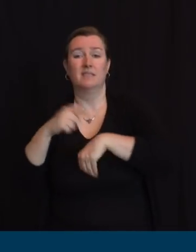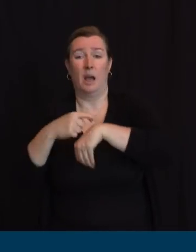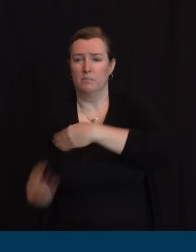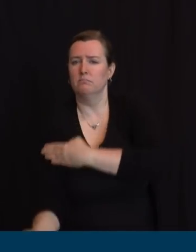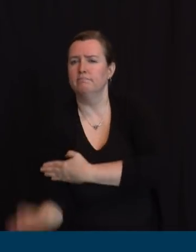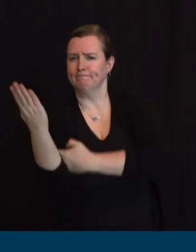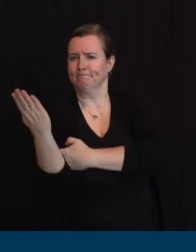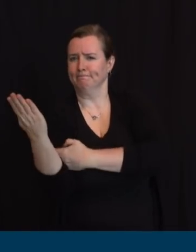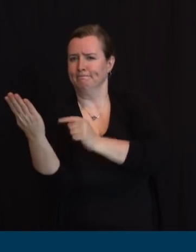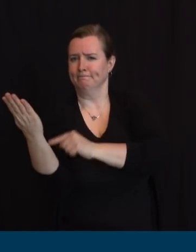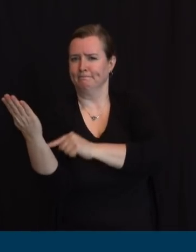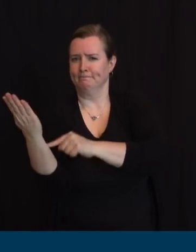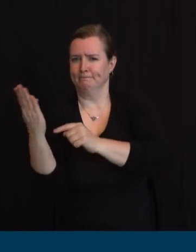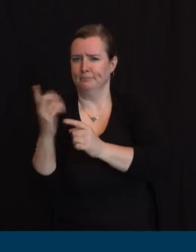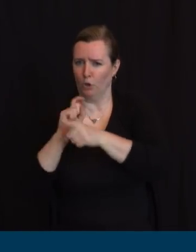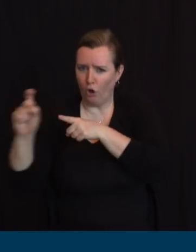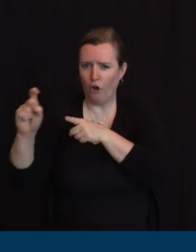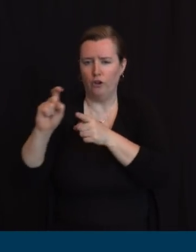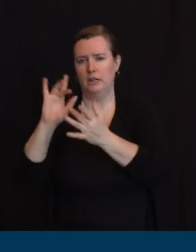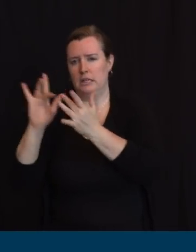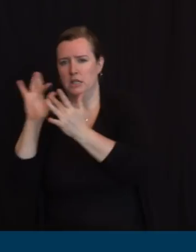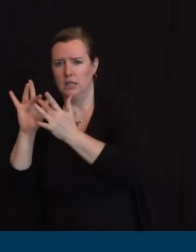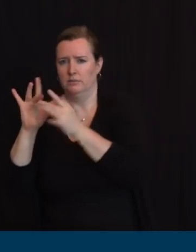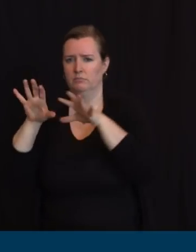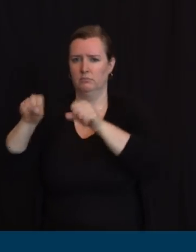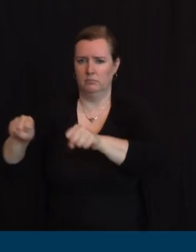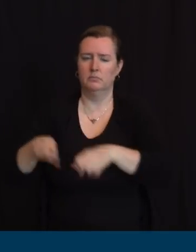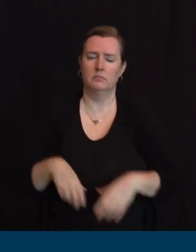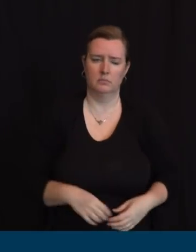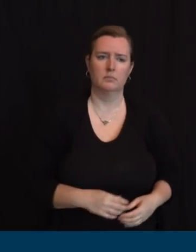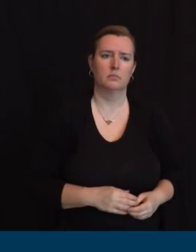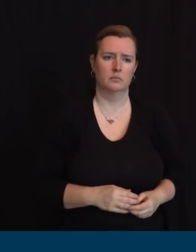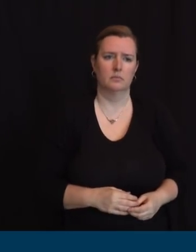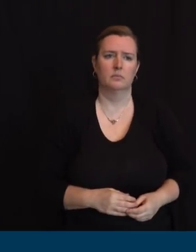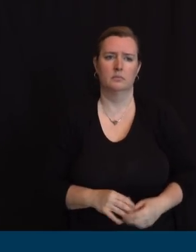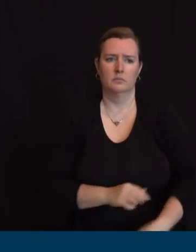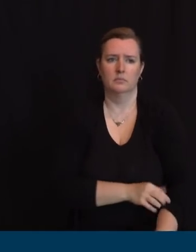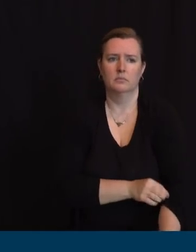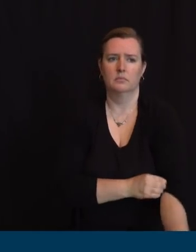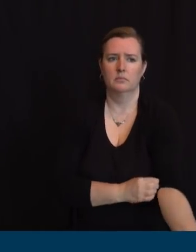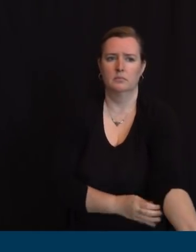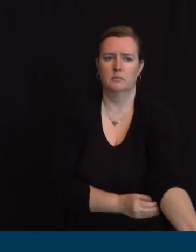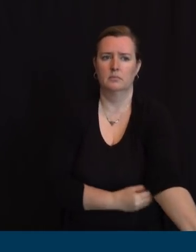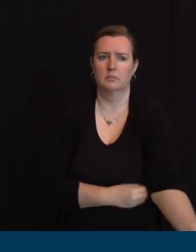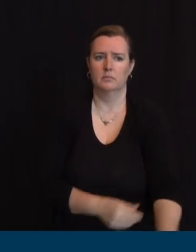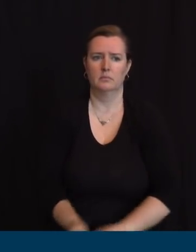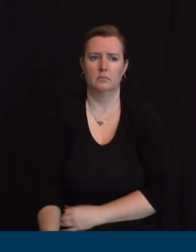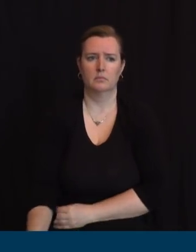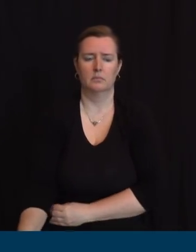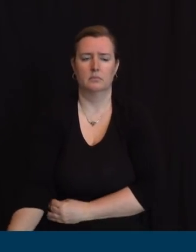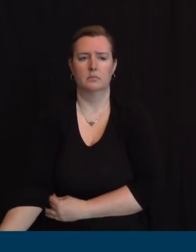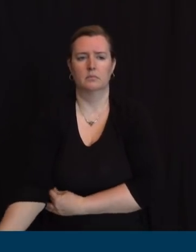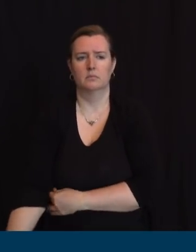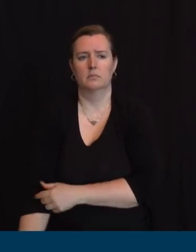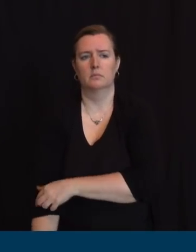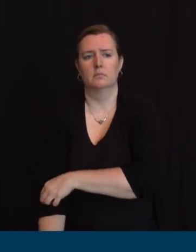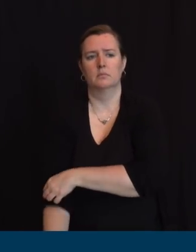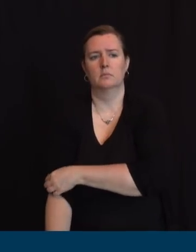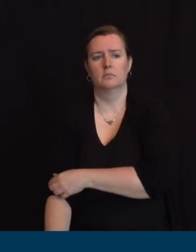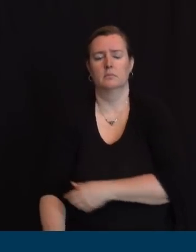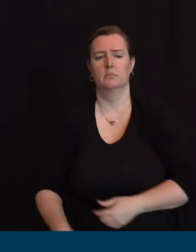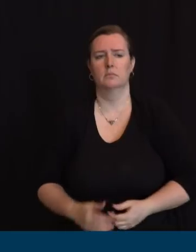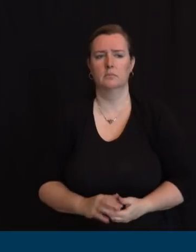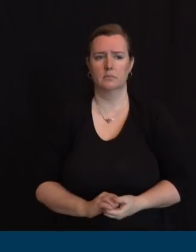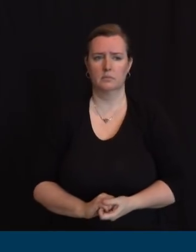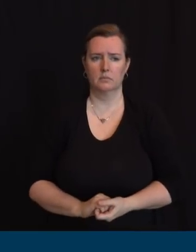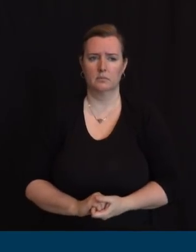Judy anything on vents you want to add and then Pat on the recommissioning of the N95s you know as we spoke many